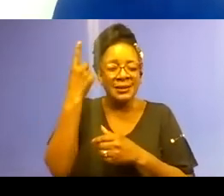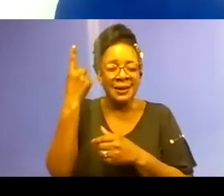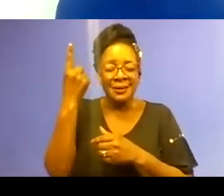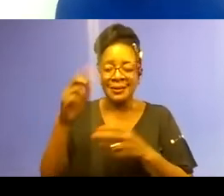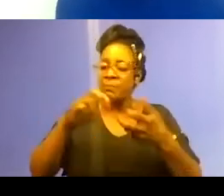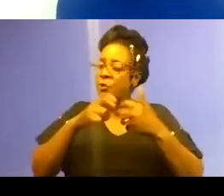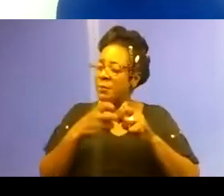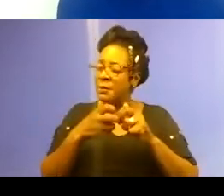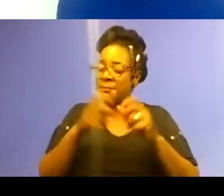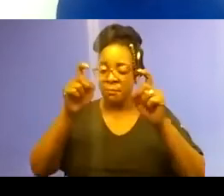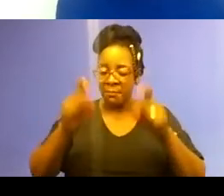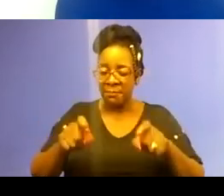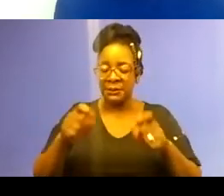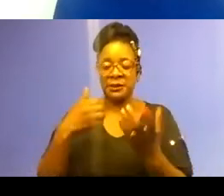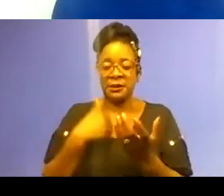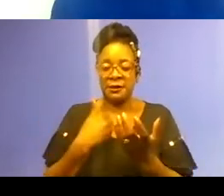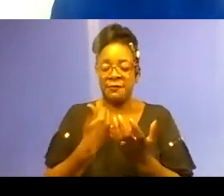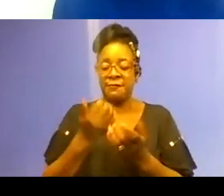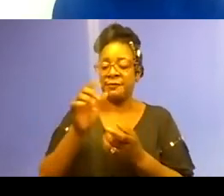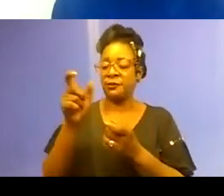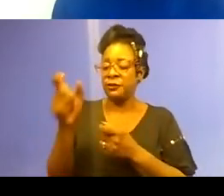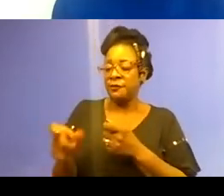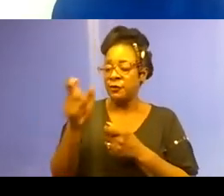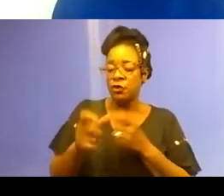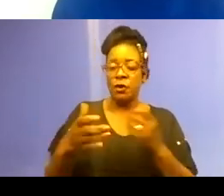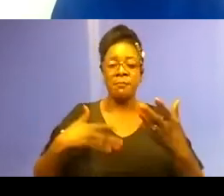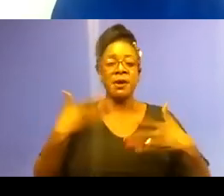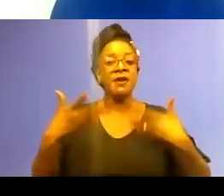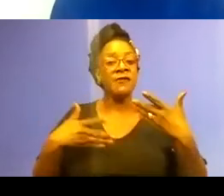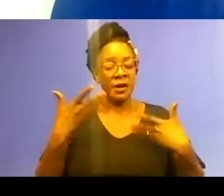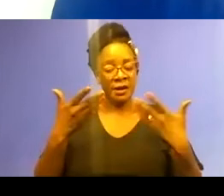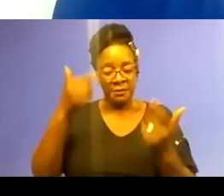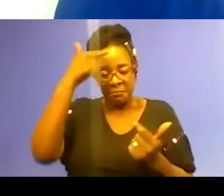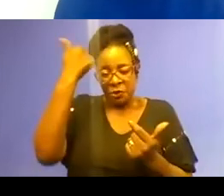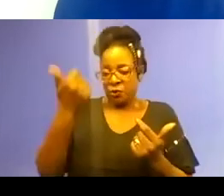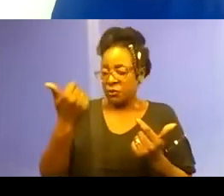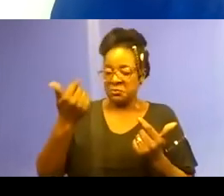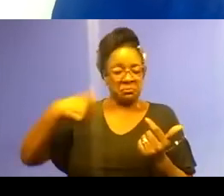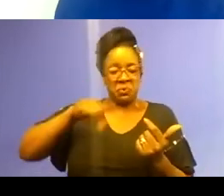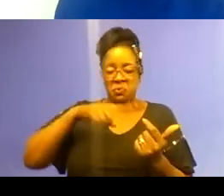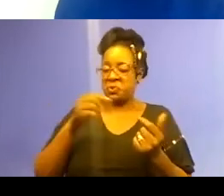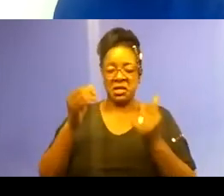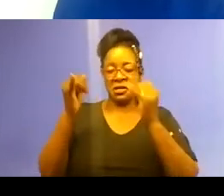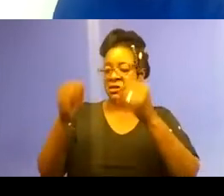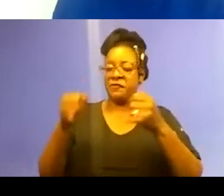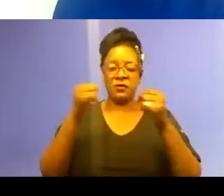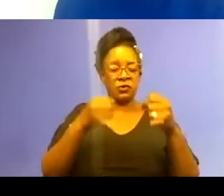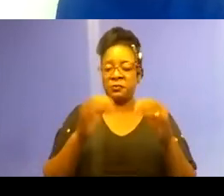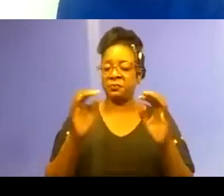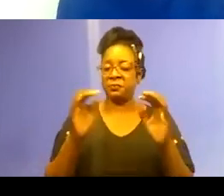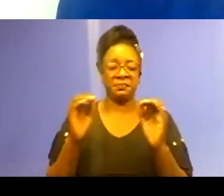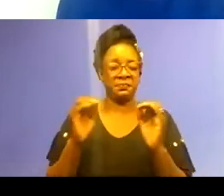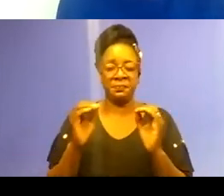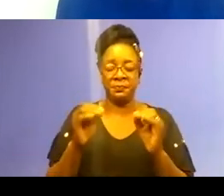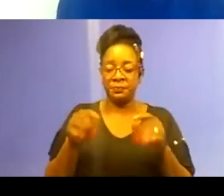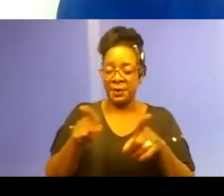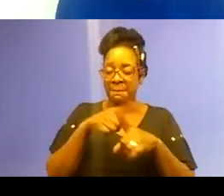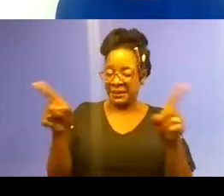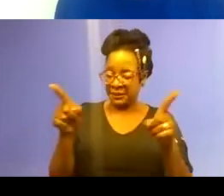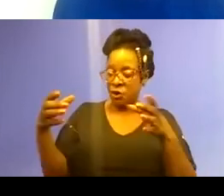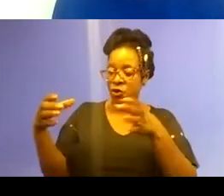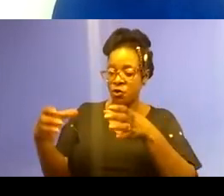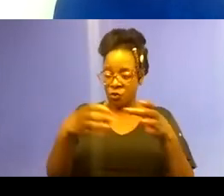individual behavior. Because we're not looking at individuals, we're looking at groups. So we'd be asking